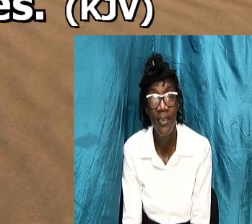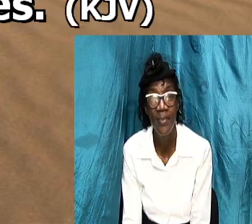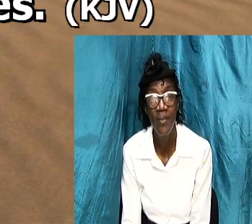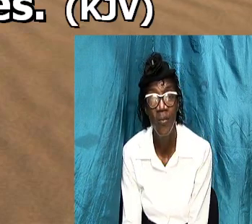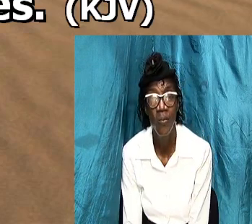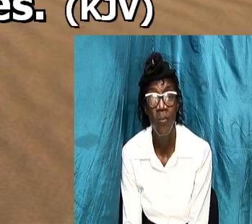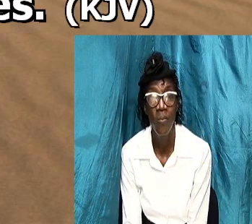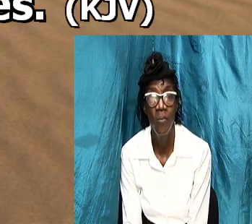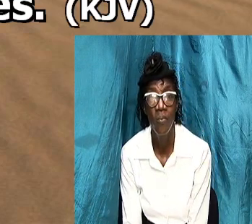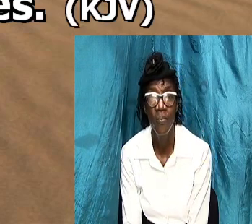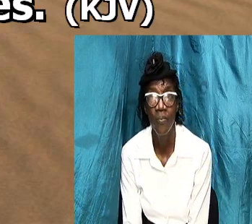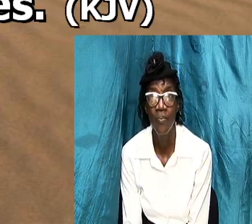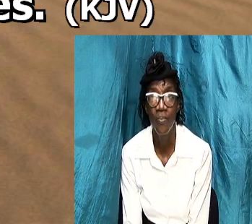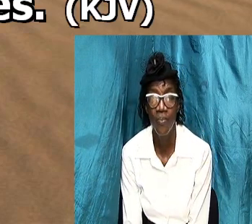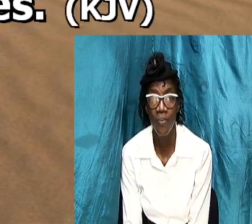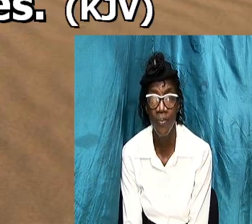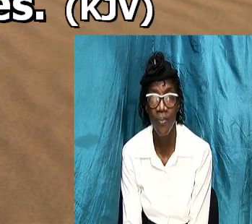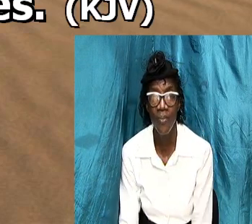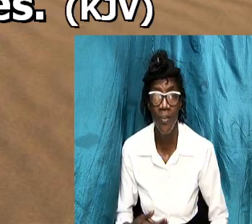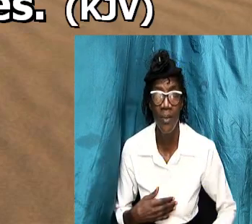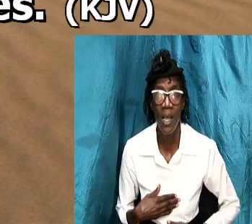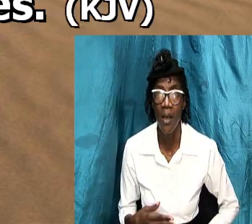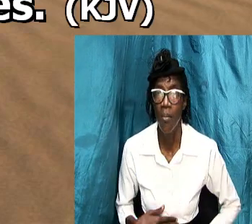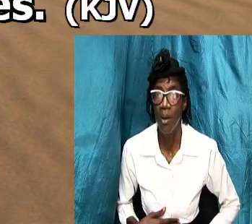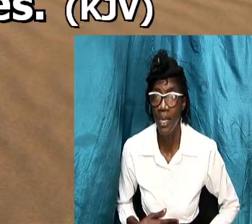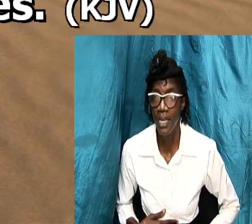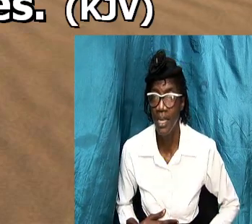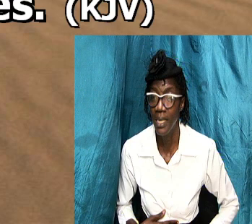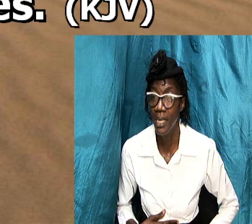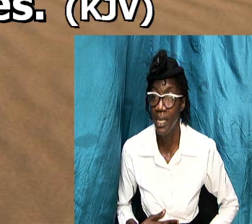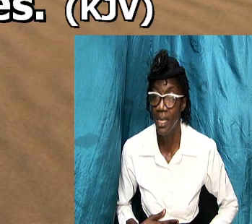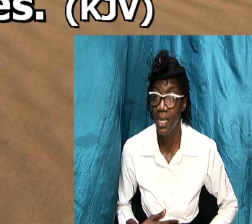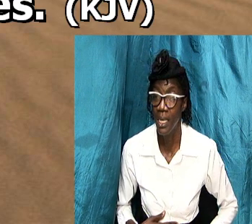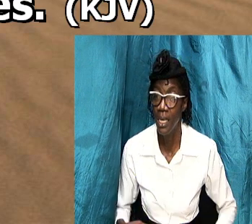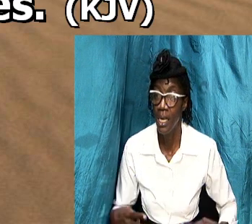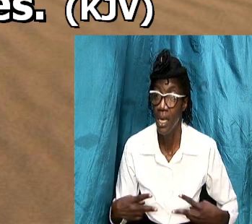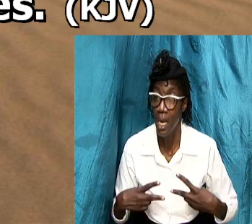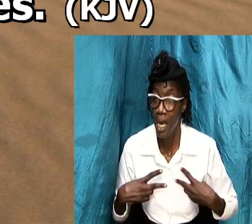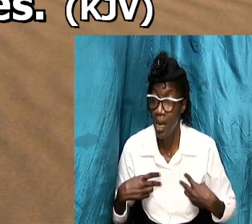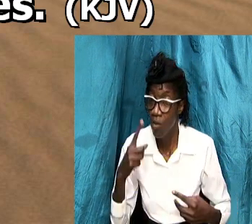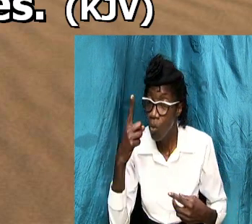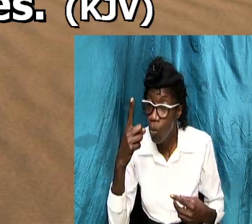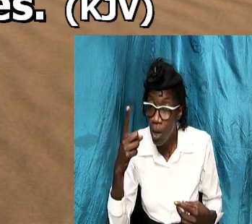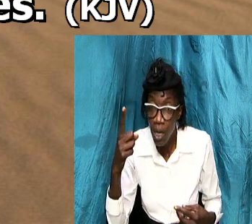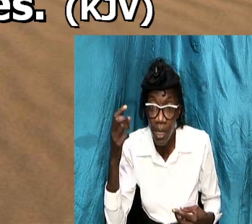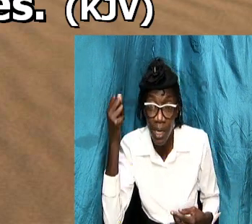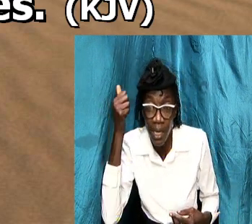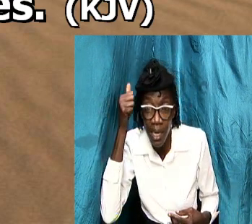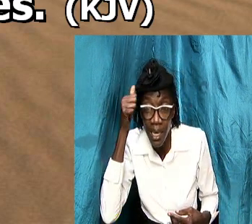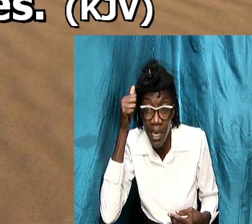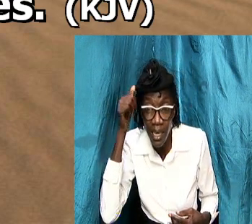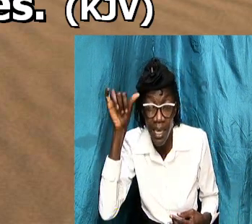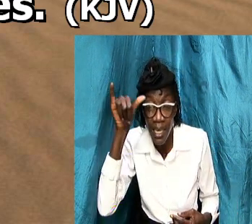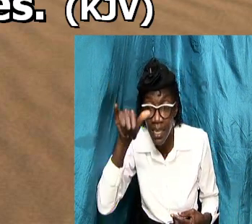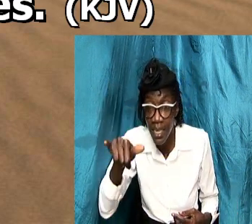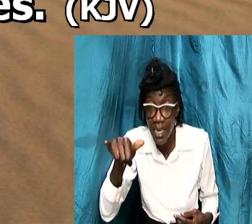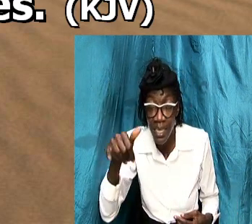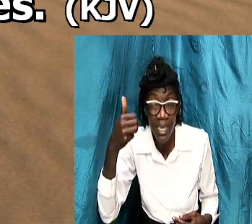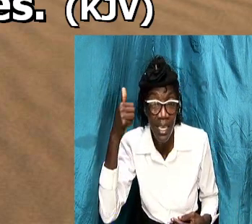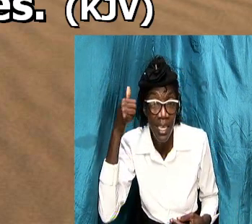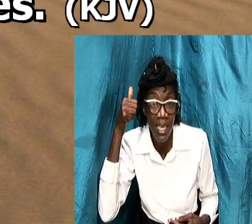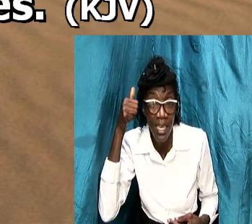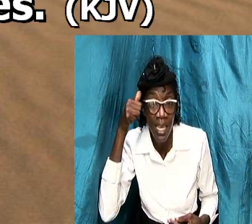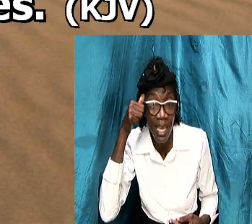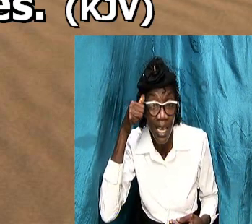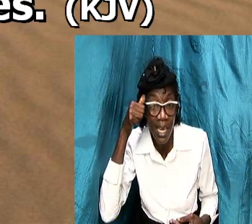the body as we know it has one a head but yet the head and the body